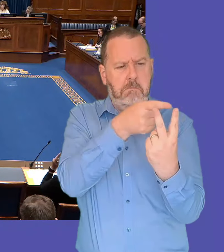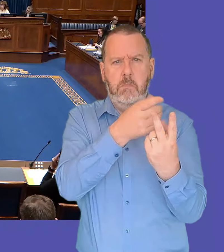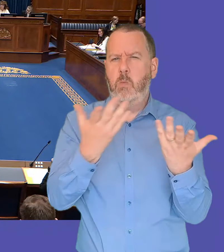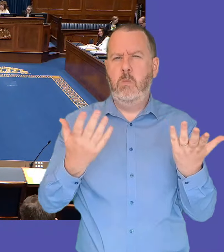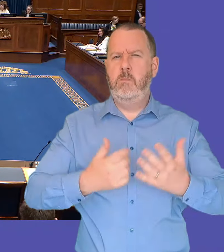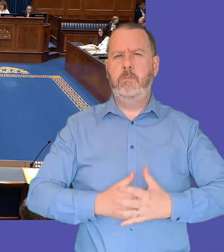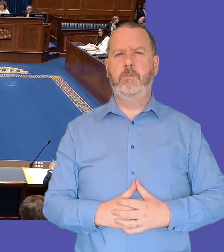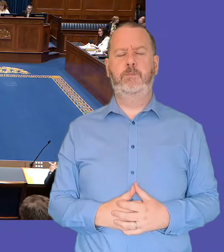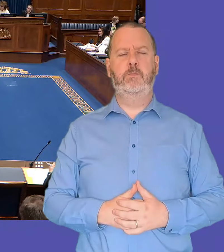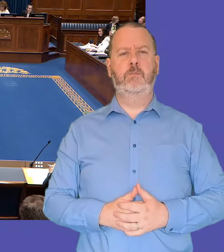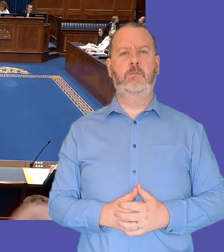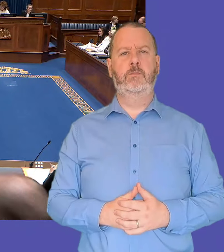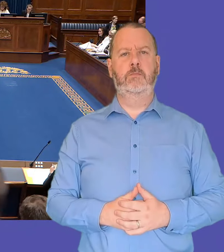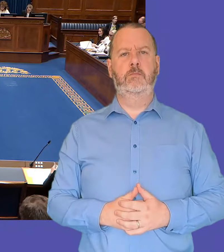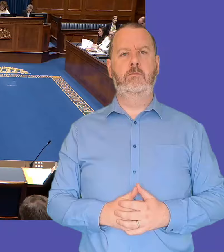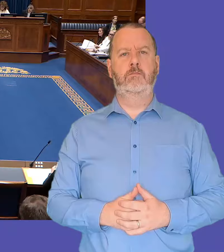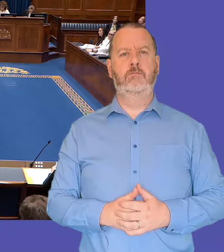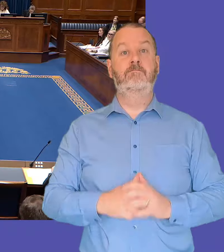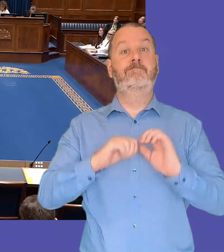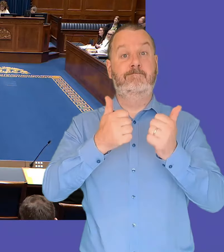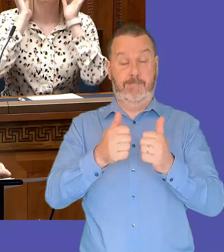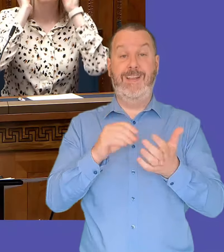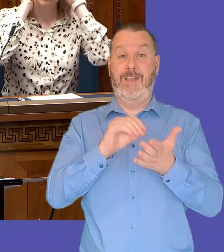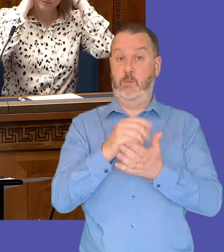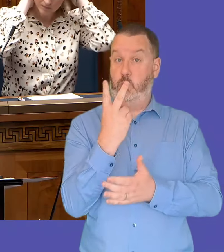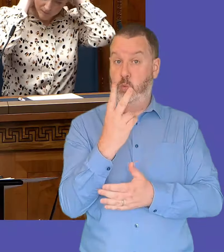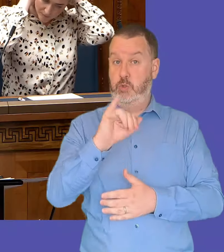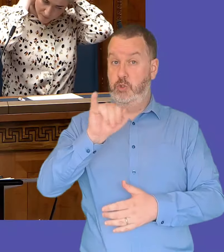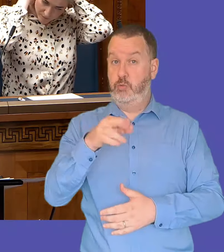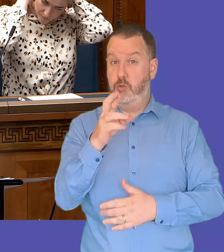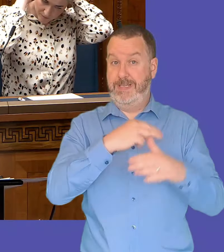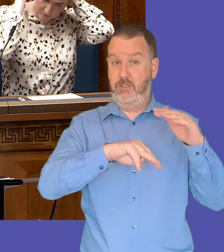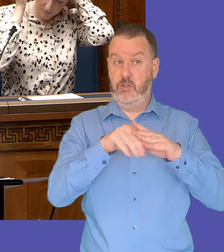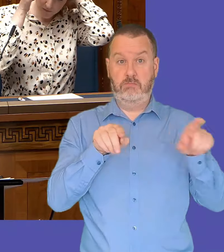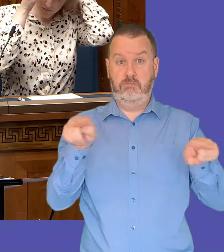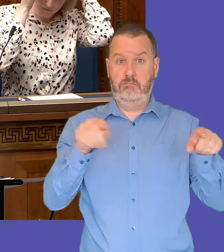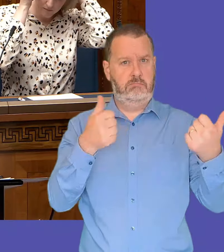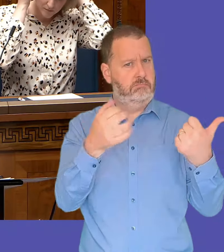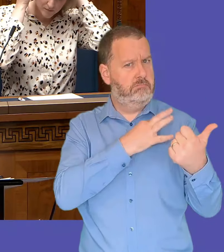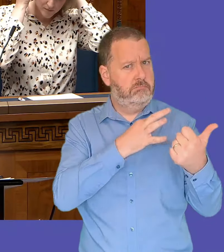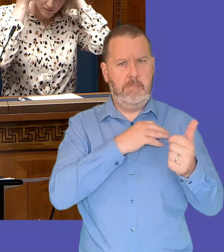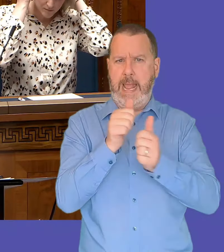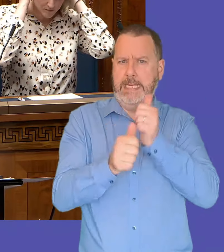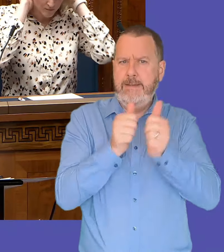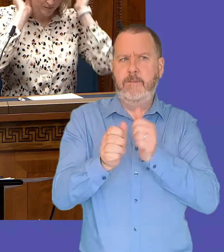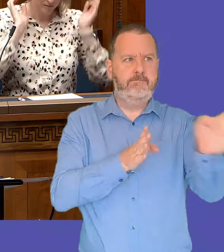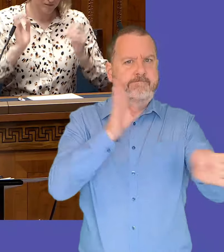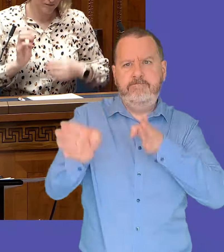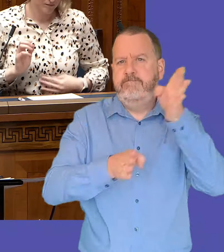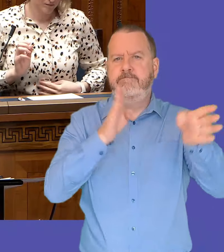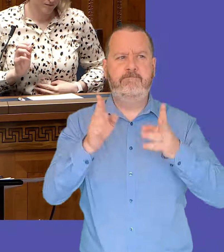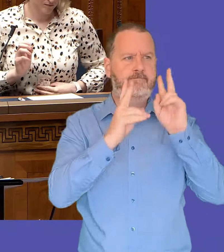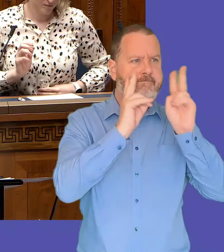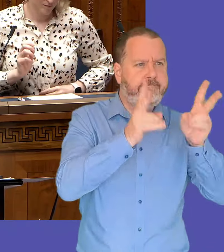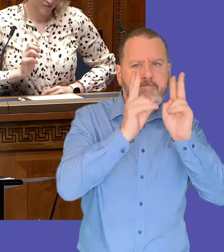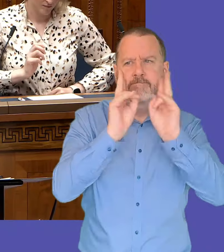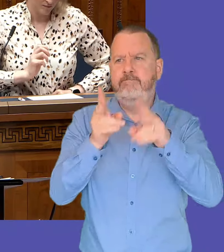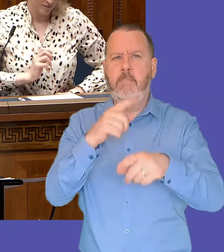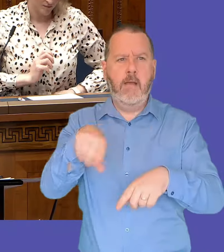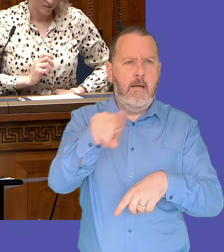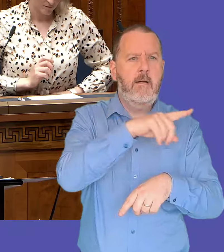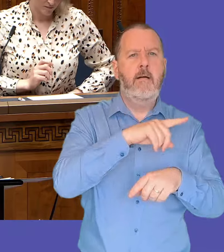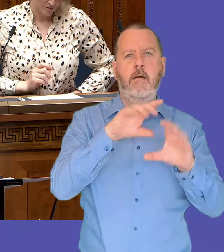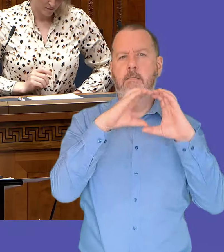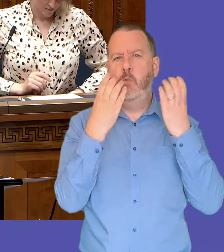will i will note um that our both of our junior ministers have been very proactive in terms of being out on the ground visiting a lot of our very good